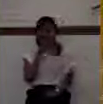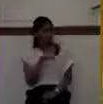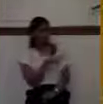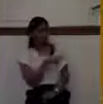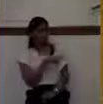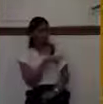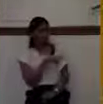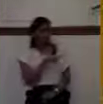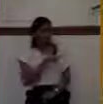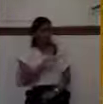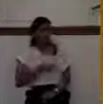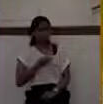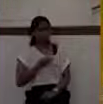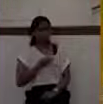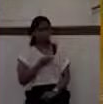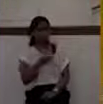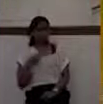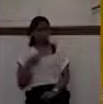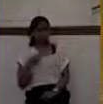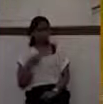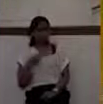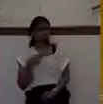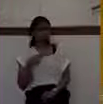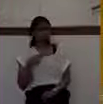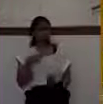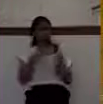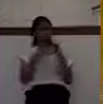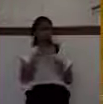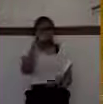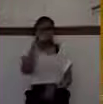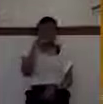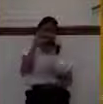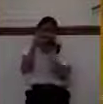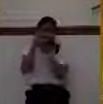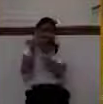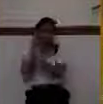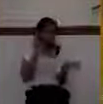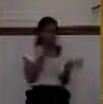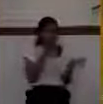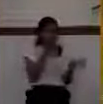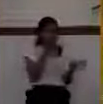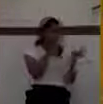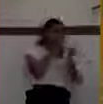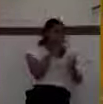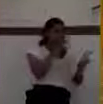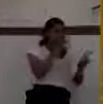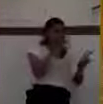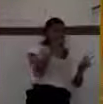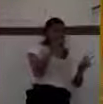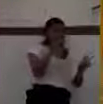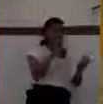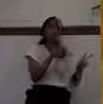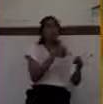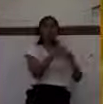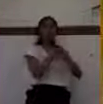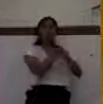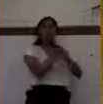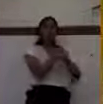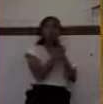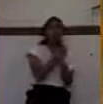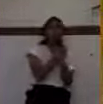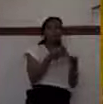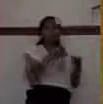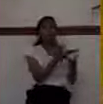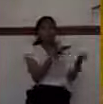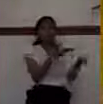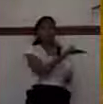we look to others for love, for security, for provision, we need the security